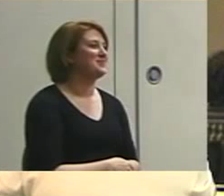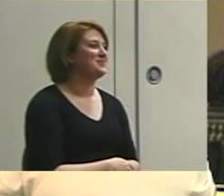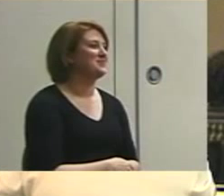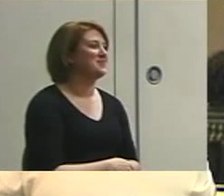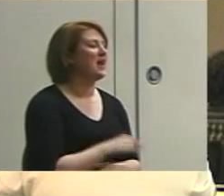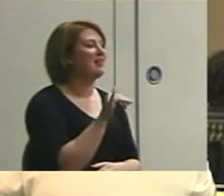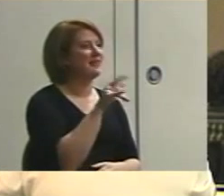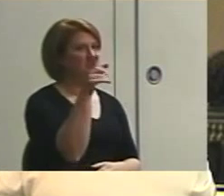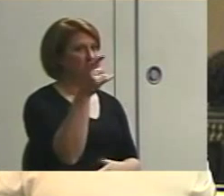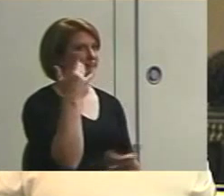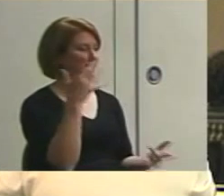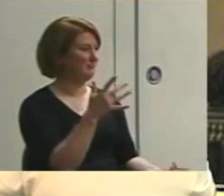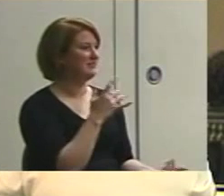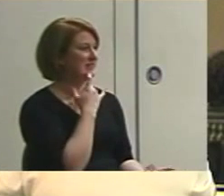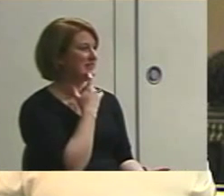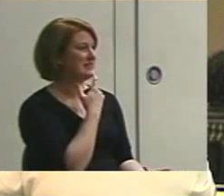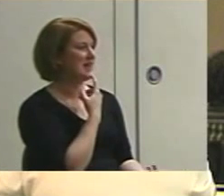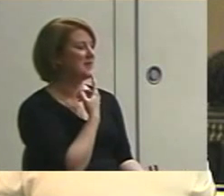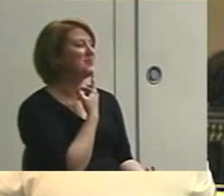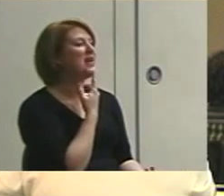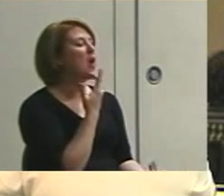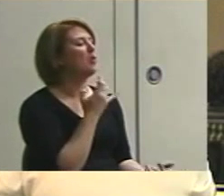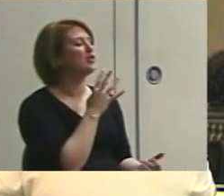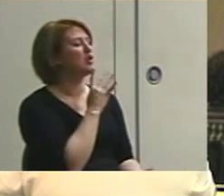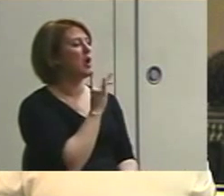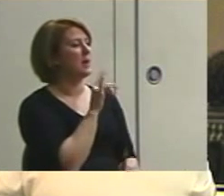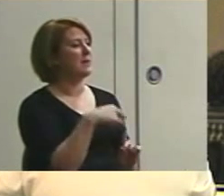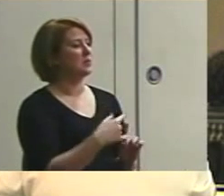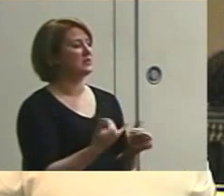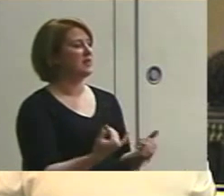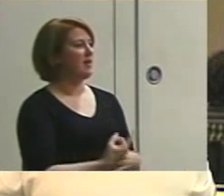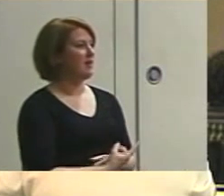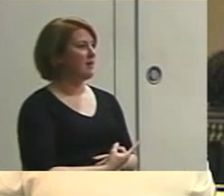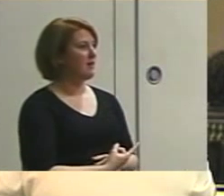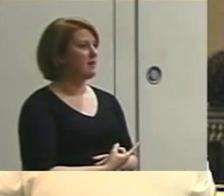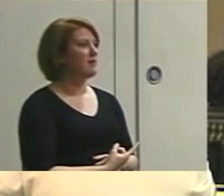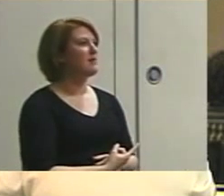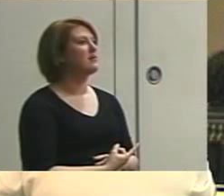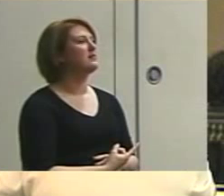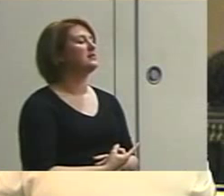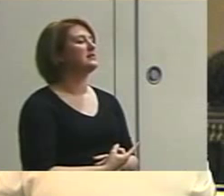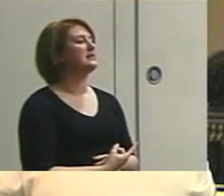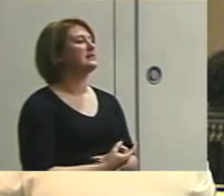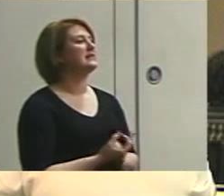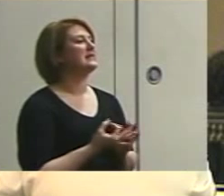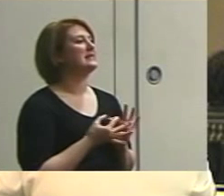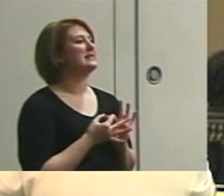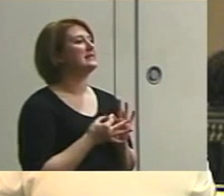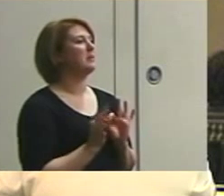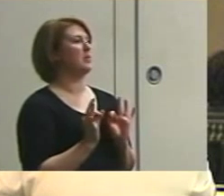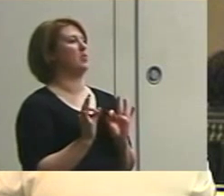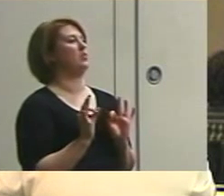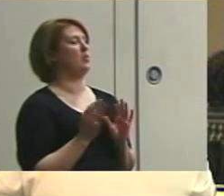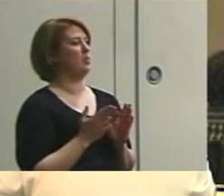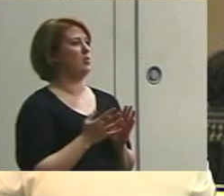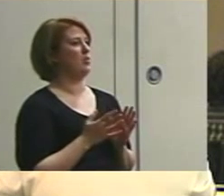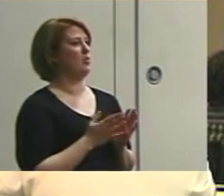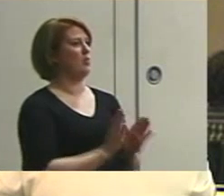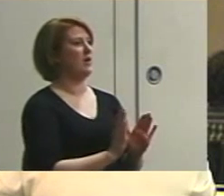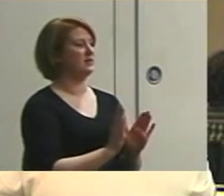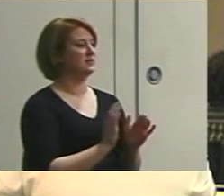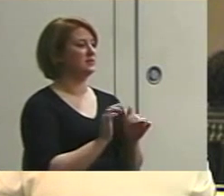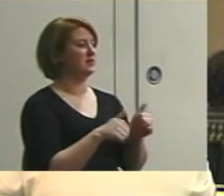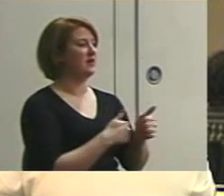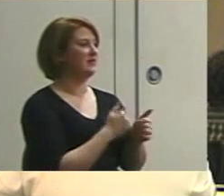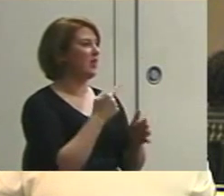Like Sherry said, what I want to talk about today is simple ways to follow